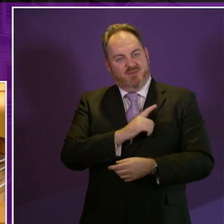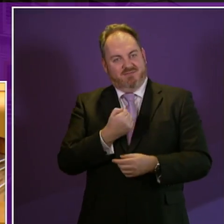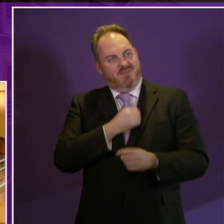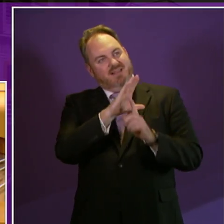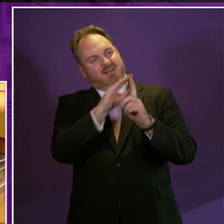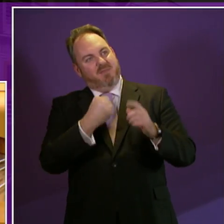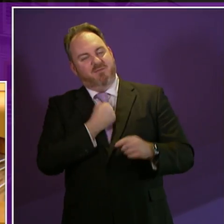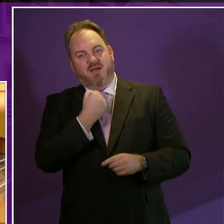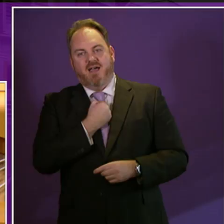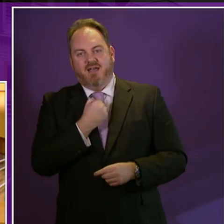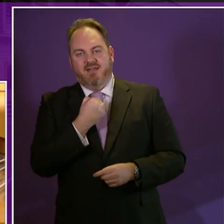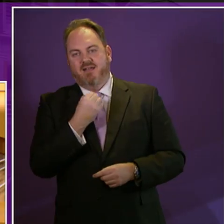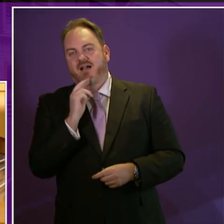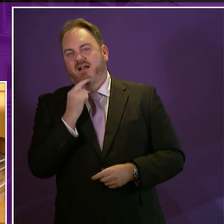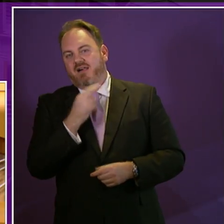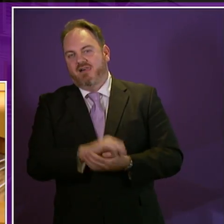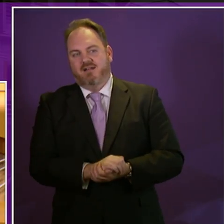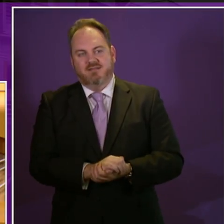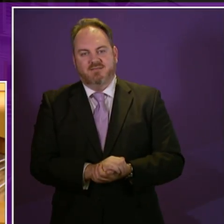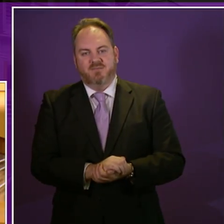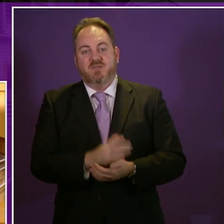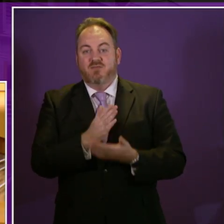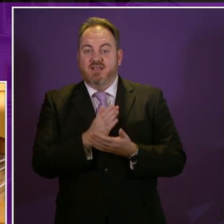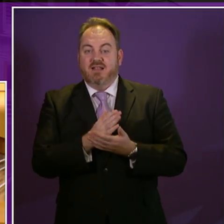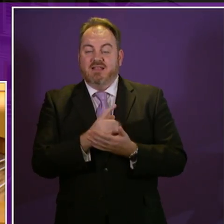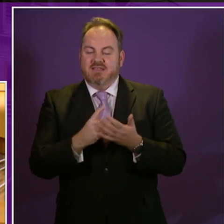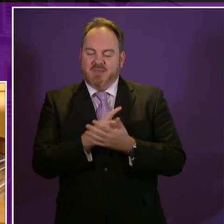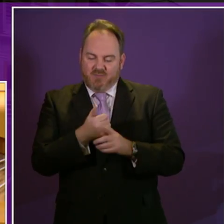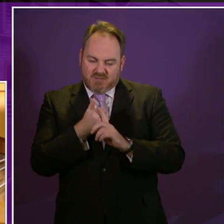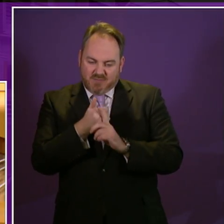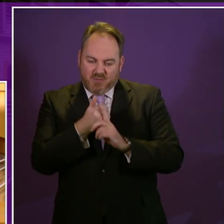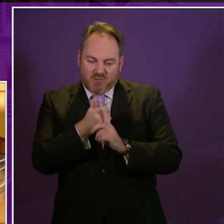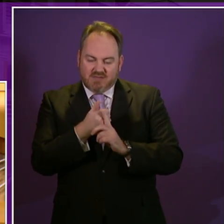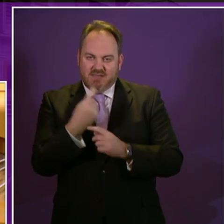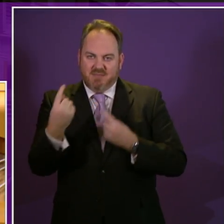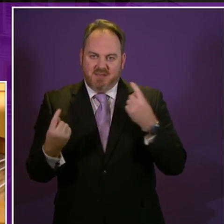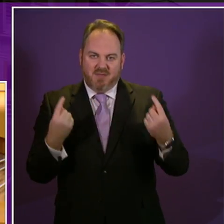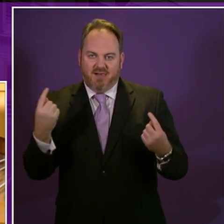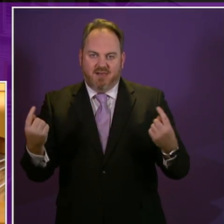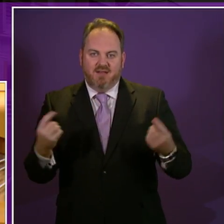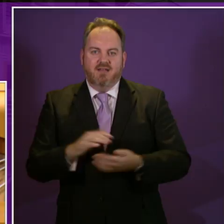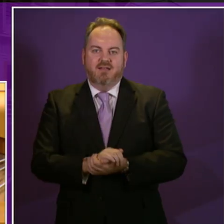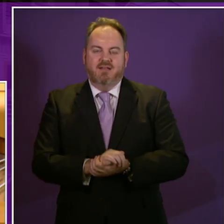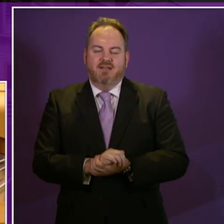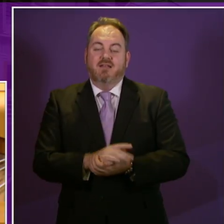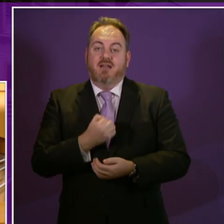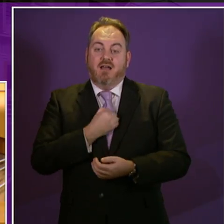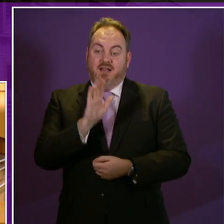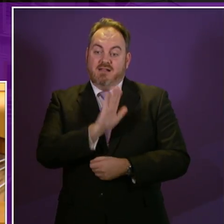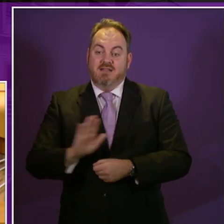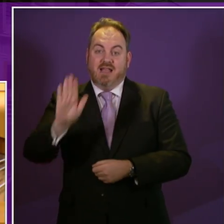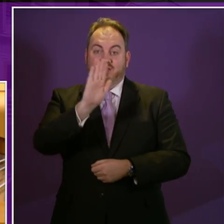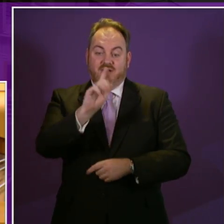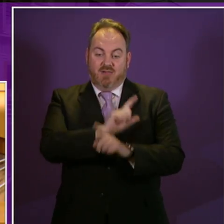community is also the means of support to individuals. And I think this debate is about how our national community